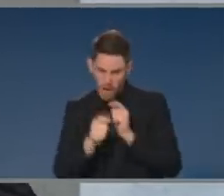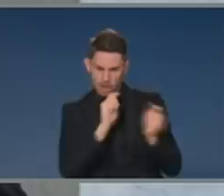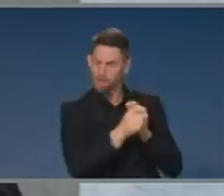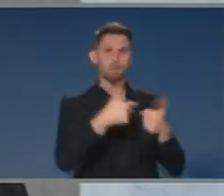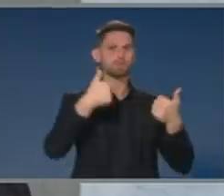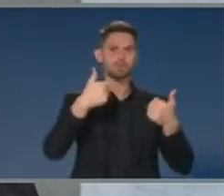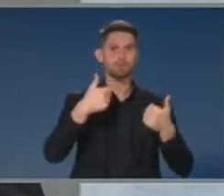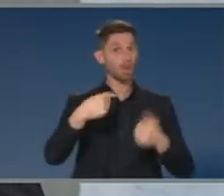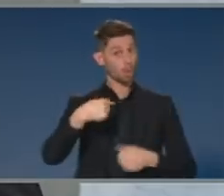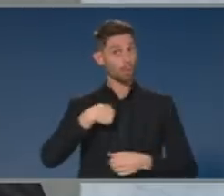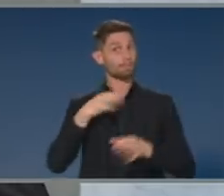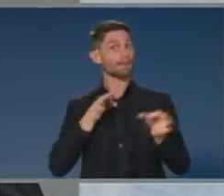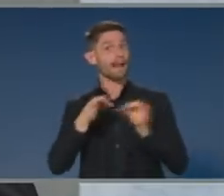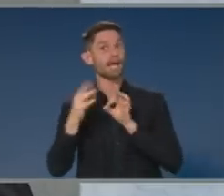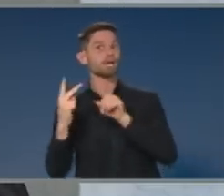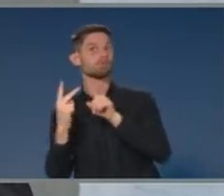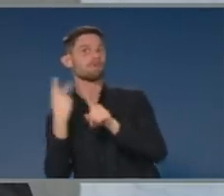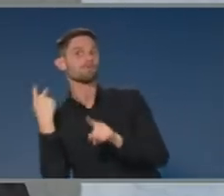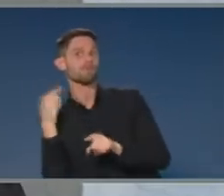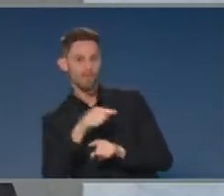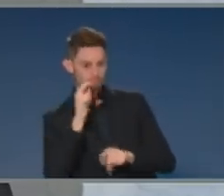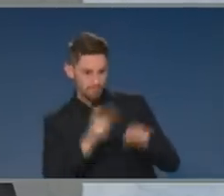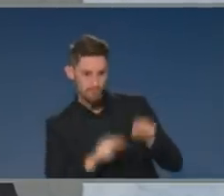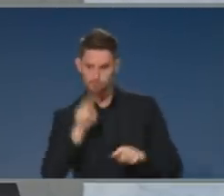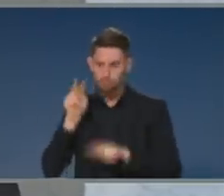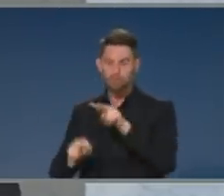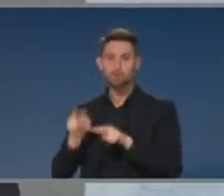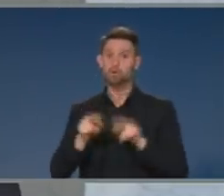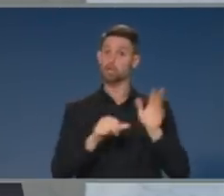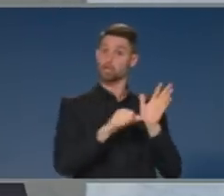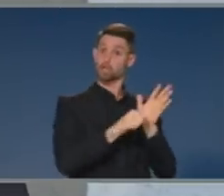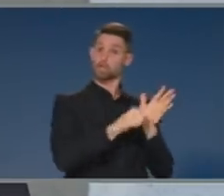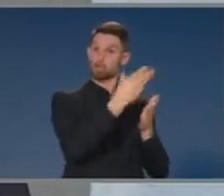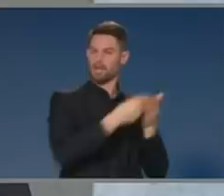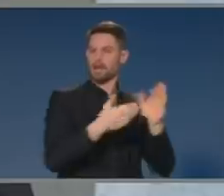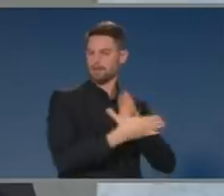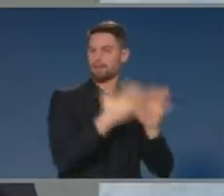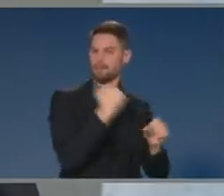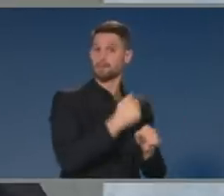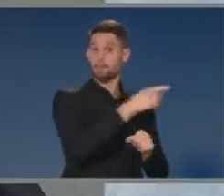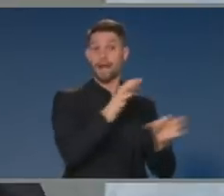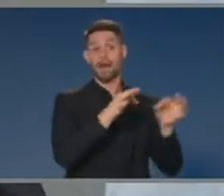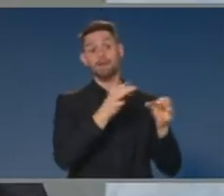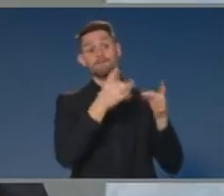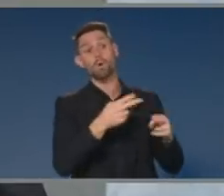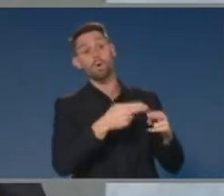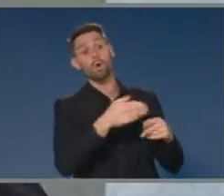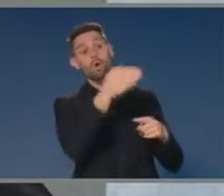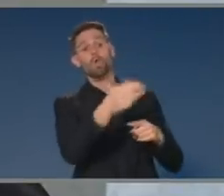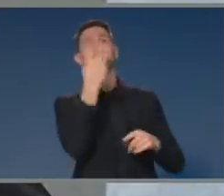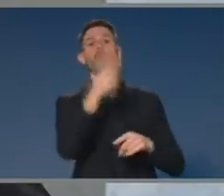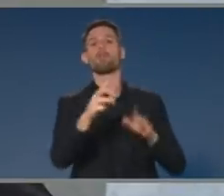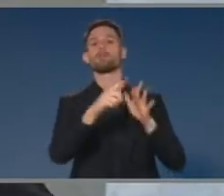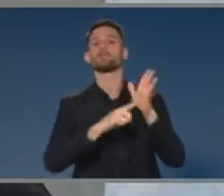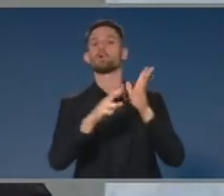There's a review that will be undertaken, it is being undertaken by Treasury as we move into the 30th of June. But I'm sure they'll identify other issues